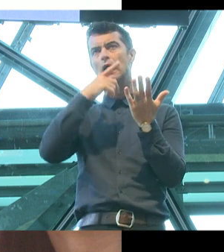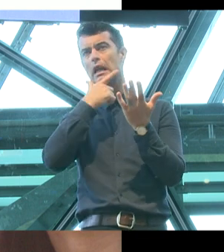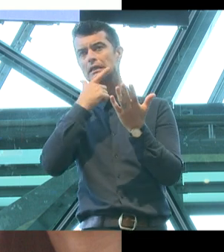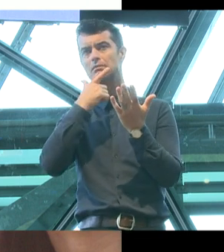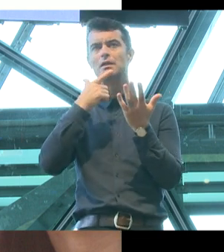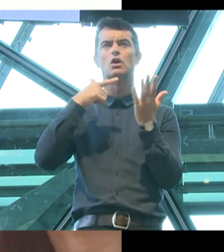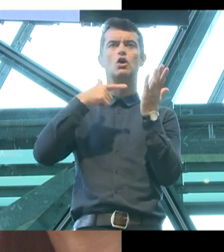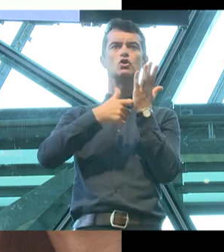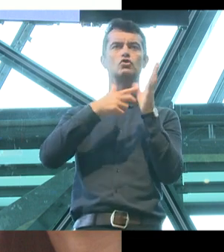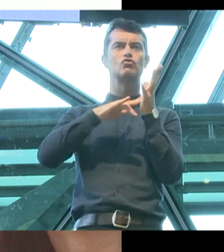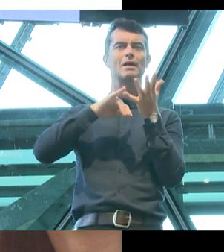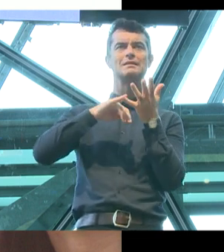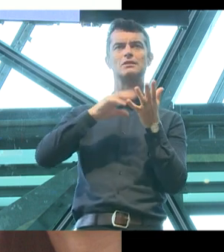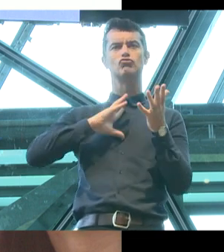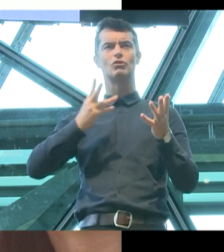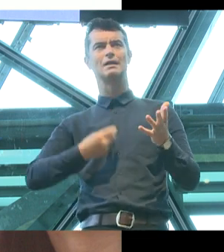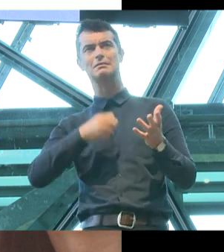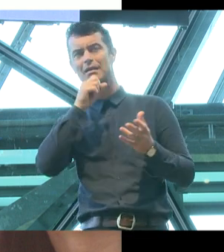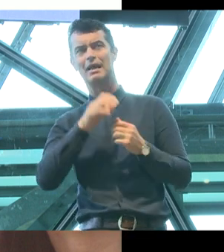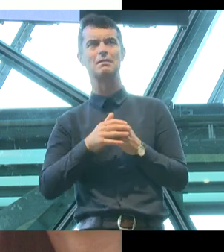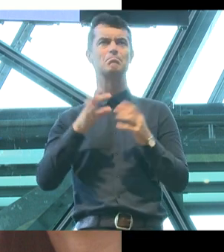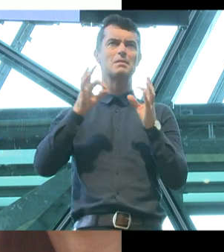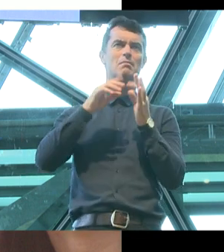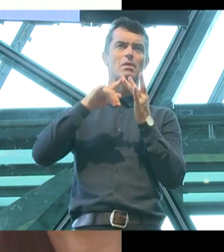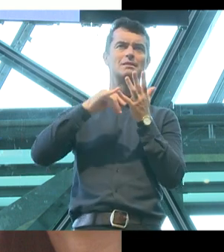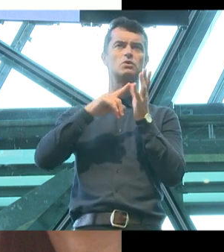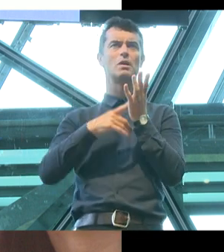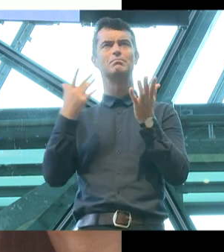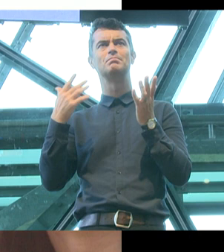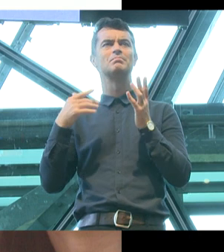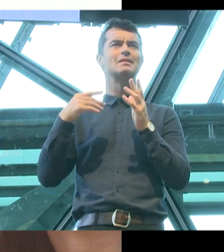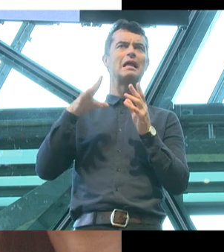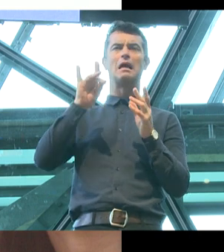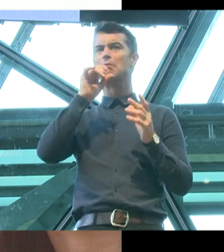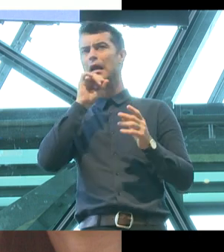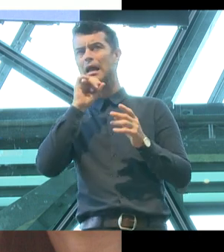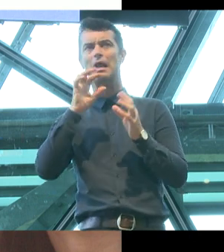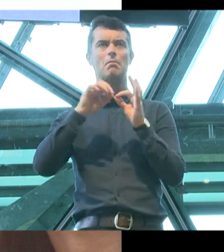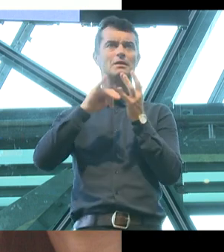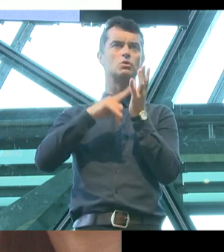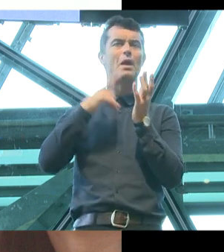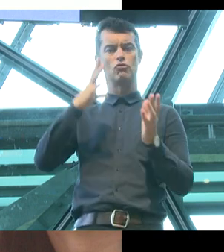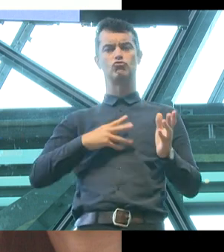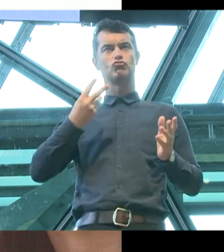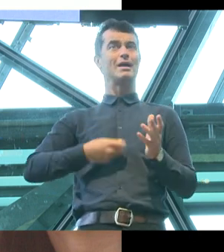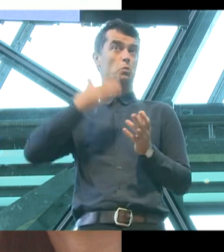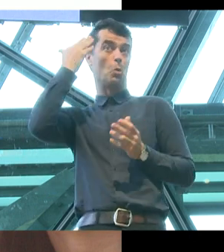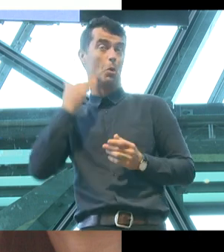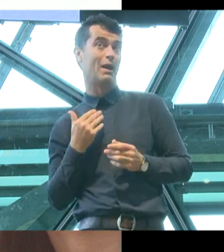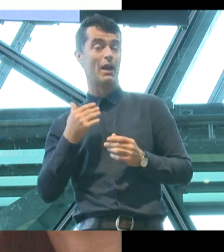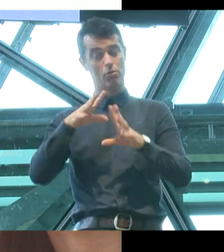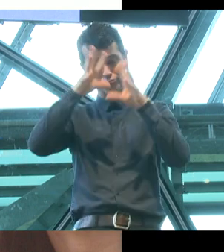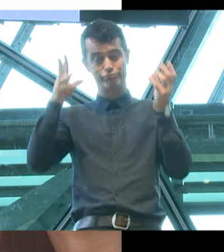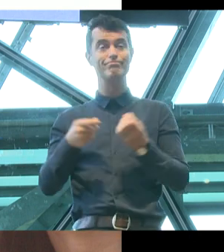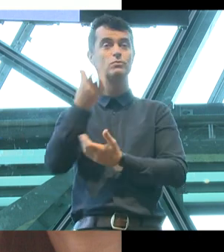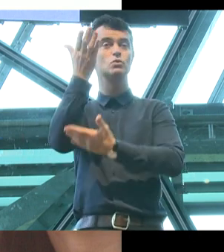a trans man, bisexual person, intersex woman, another bisexual person and a gay man and a trans woman, together those stories formed